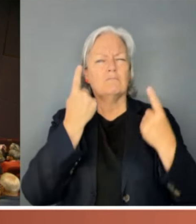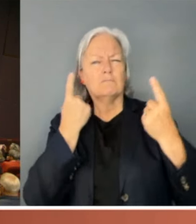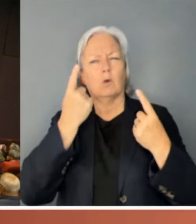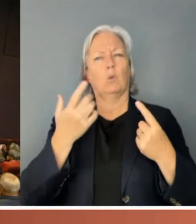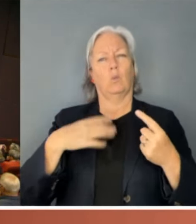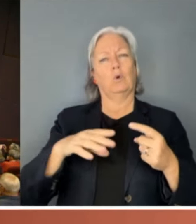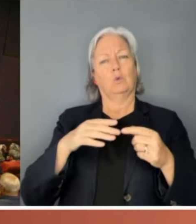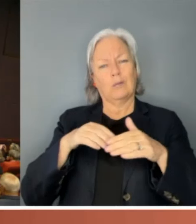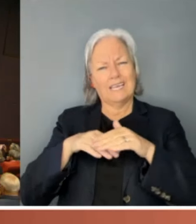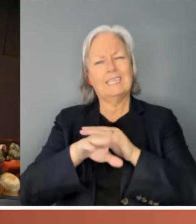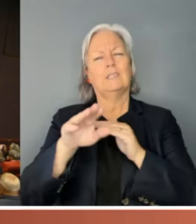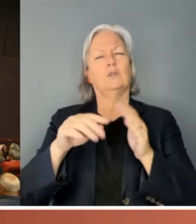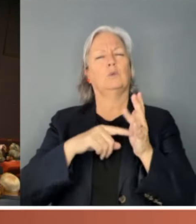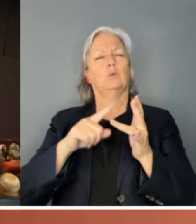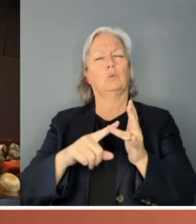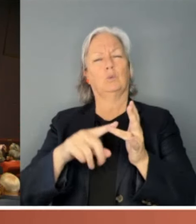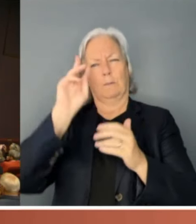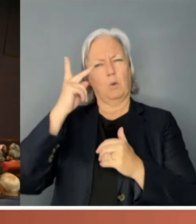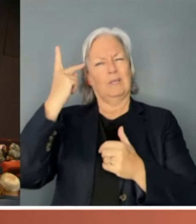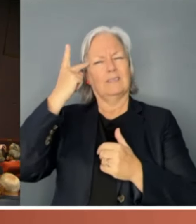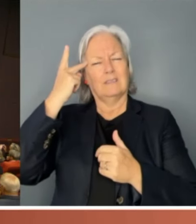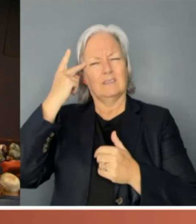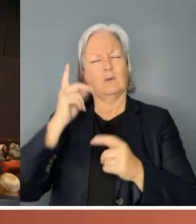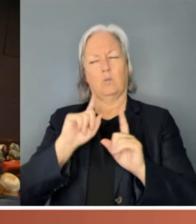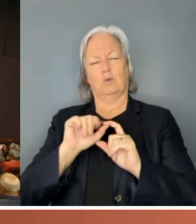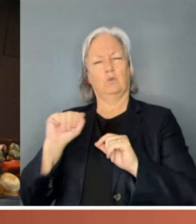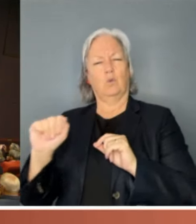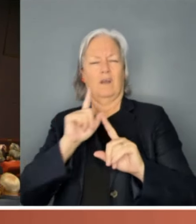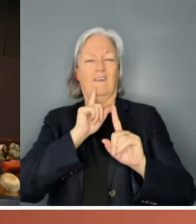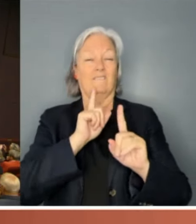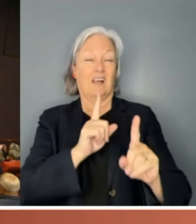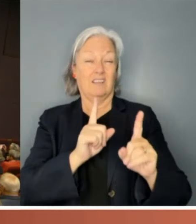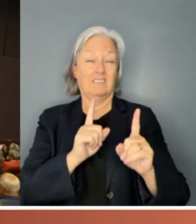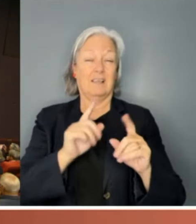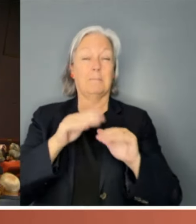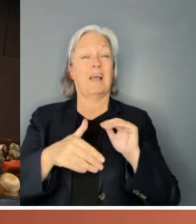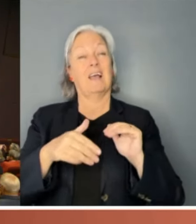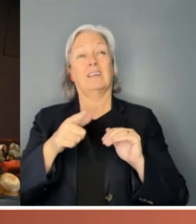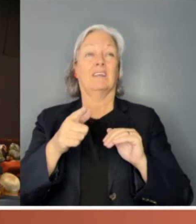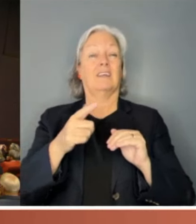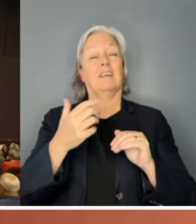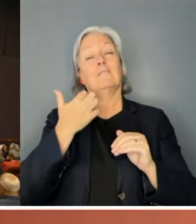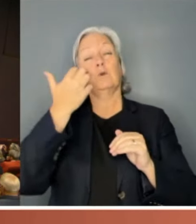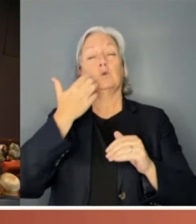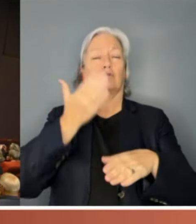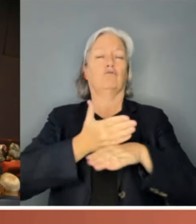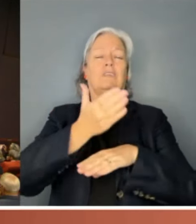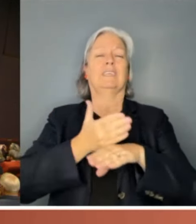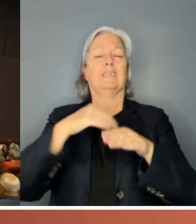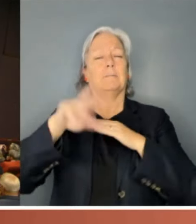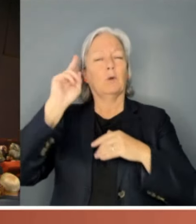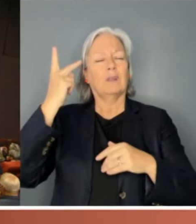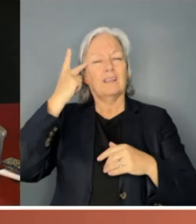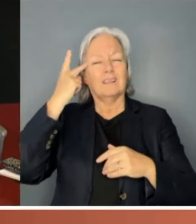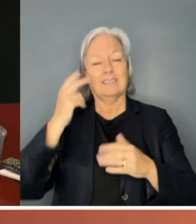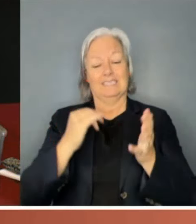What advice do you think you would give to them about a career in politics and how to approach it? I think Senator Lance is the best